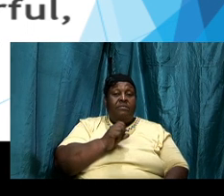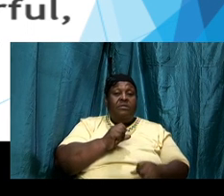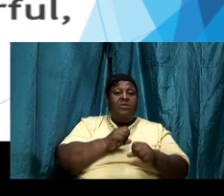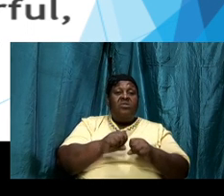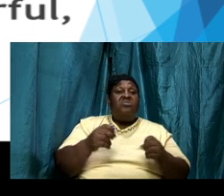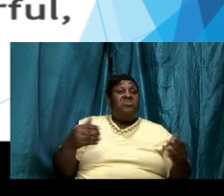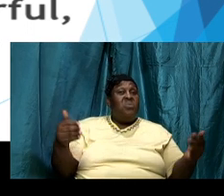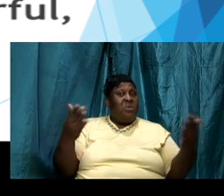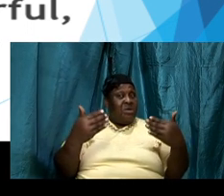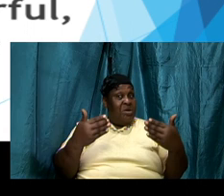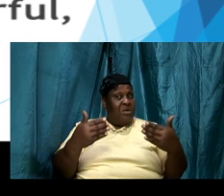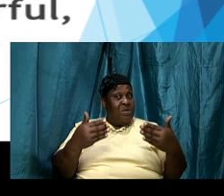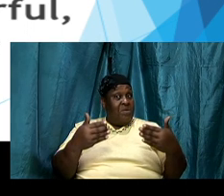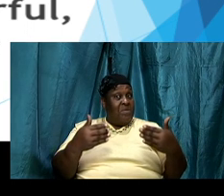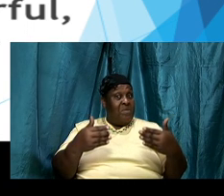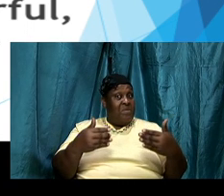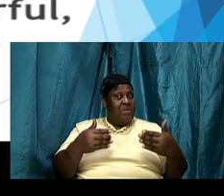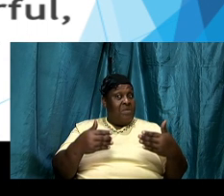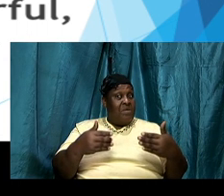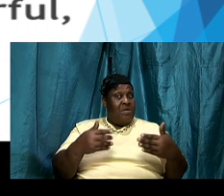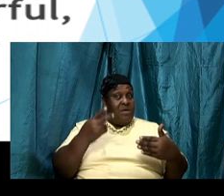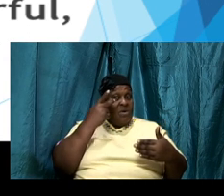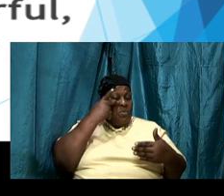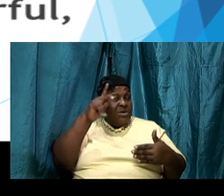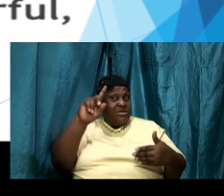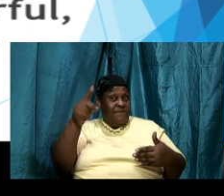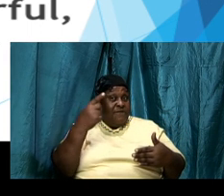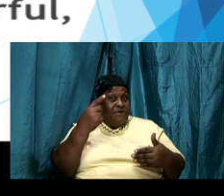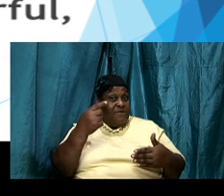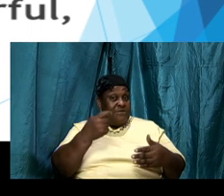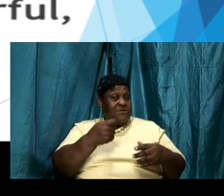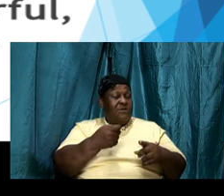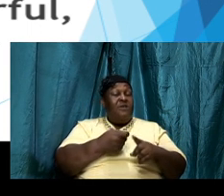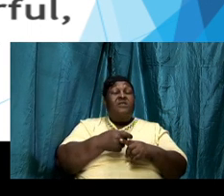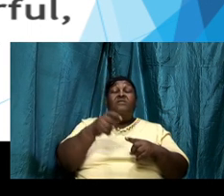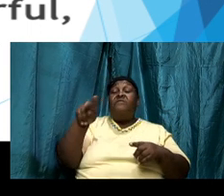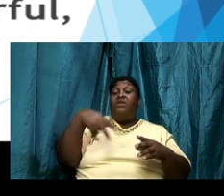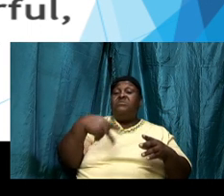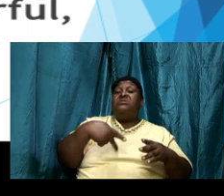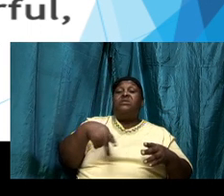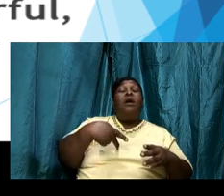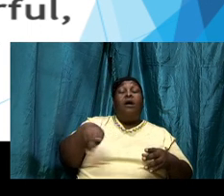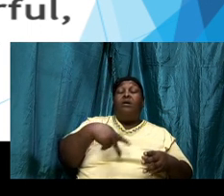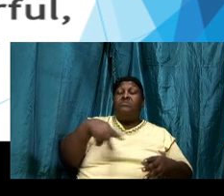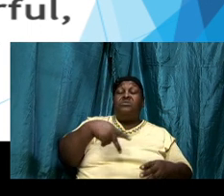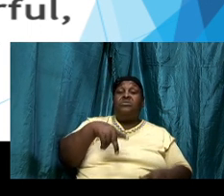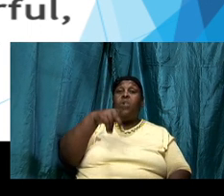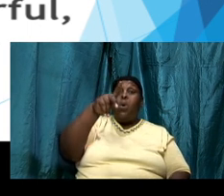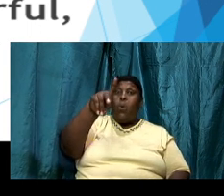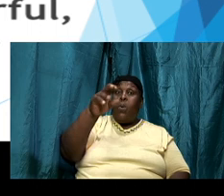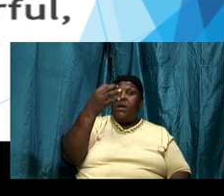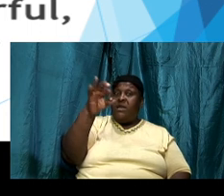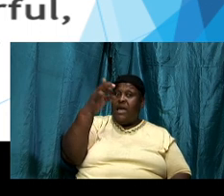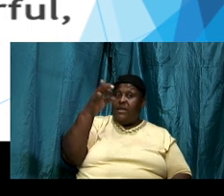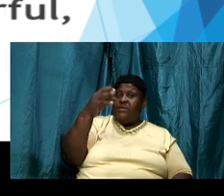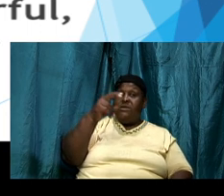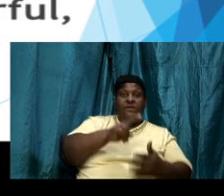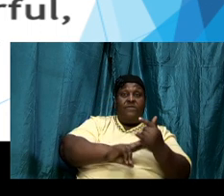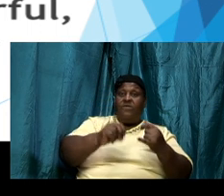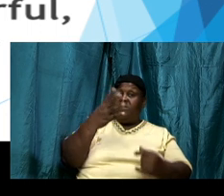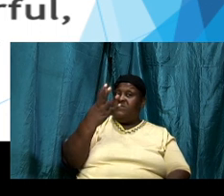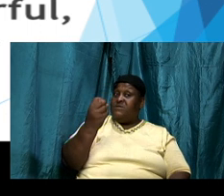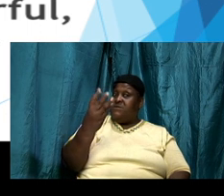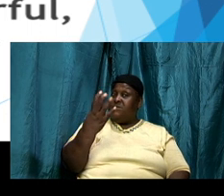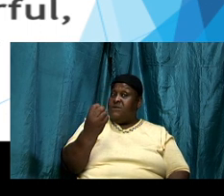saw first from psalm 119 and verse five meditate on its precepts and in other words